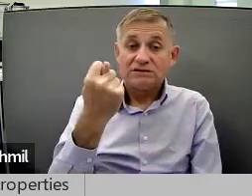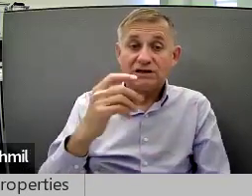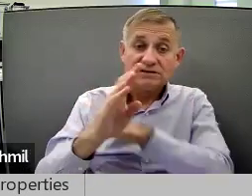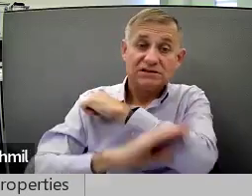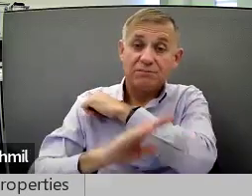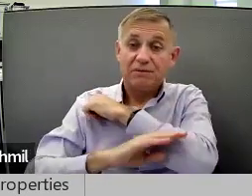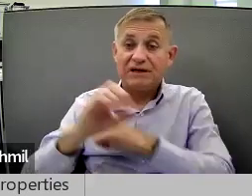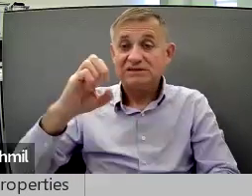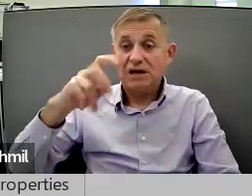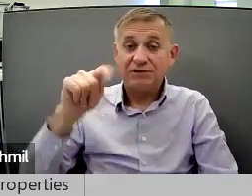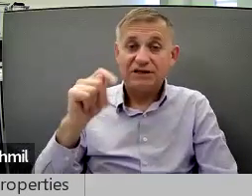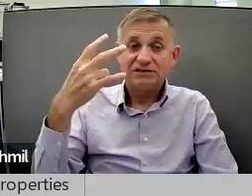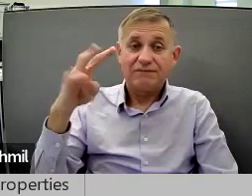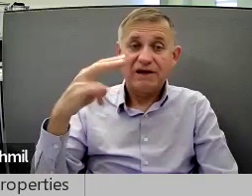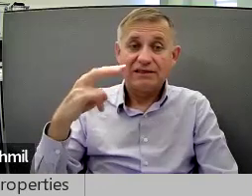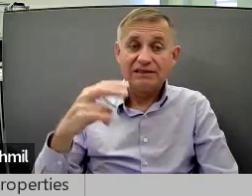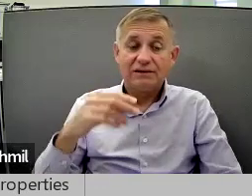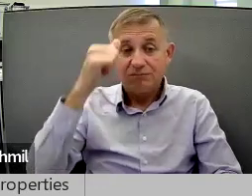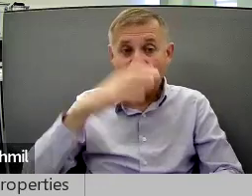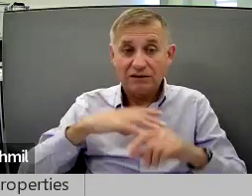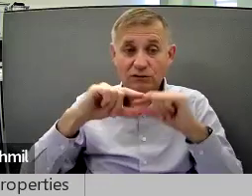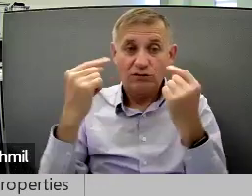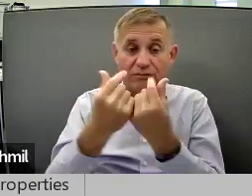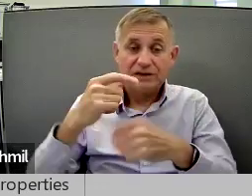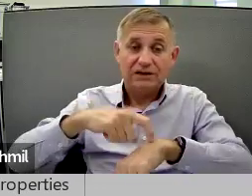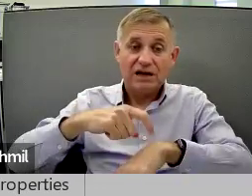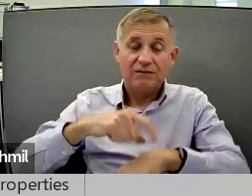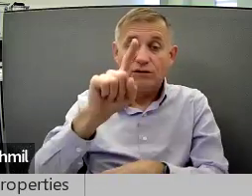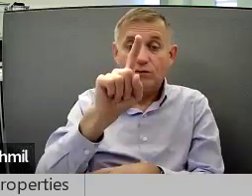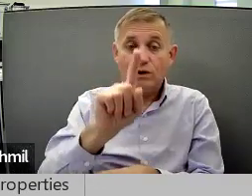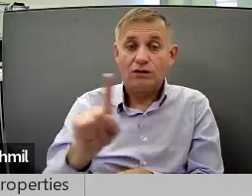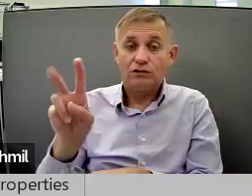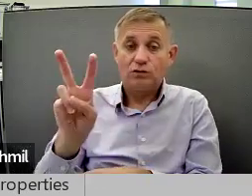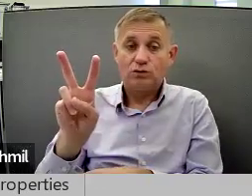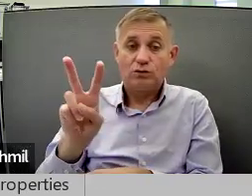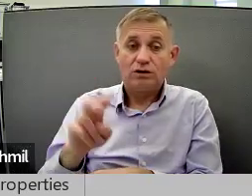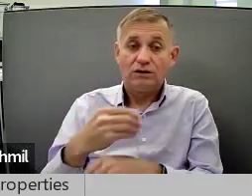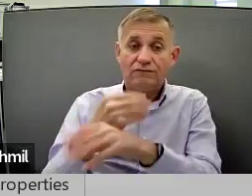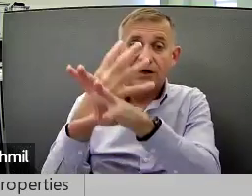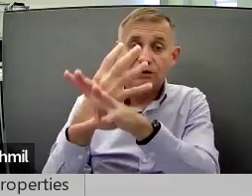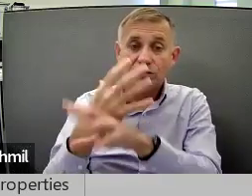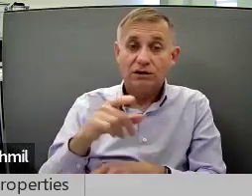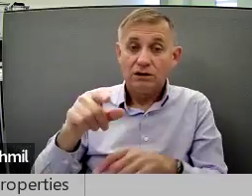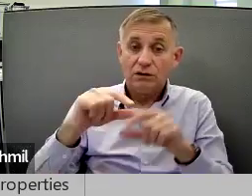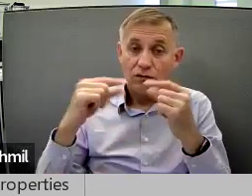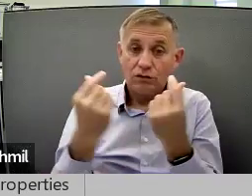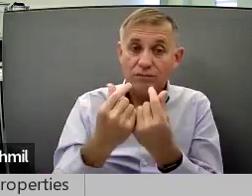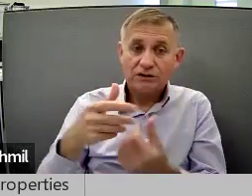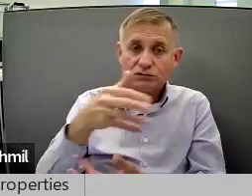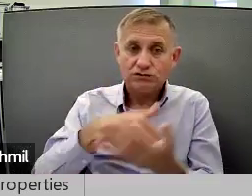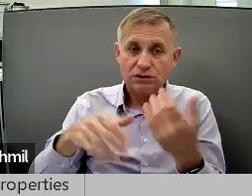Tuesday, September 17th, men's group from 1 to 2 p.m. virtually.